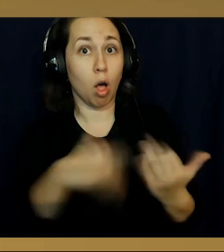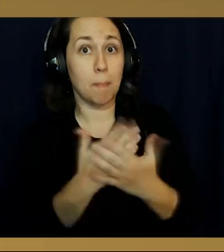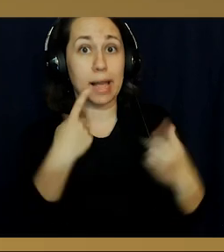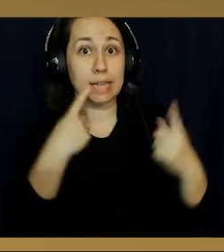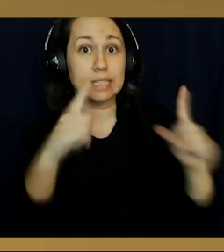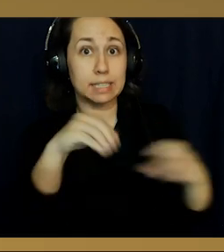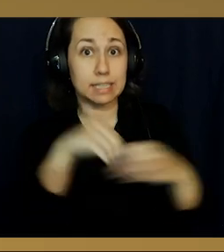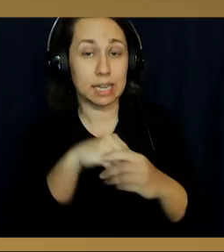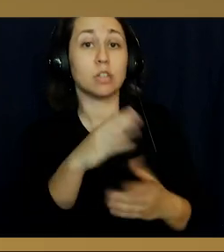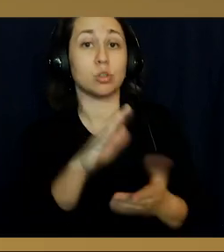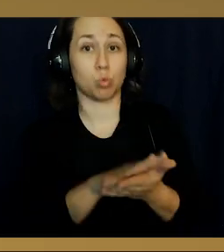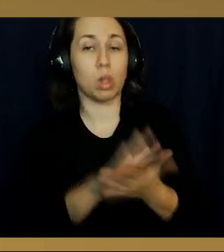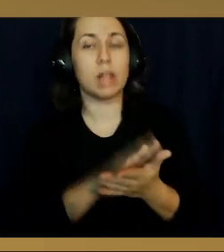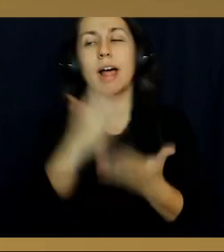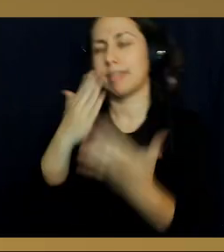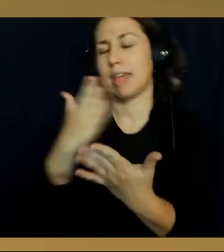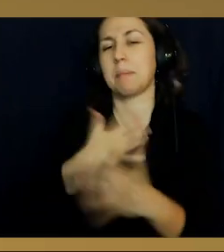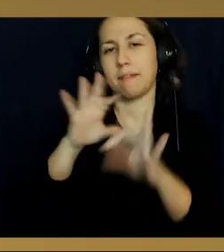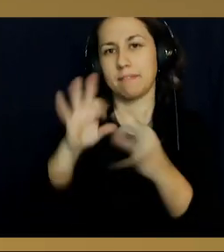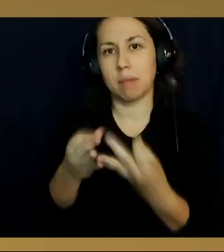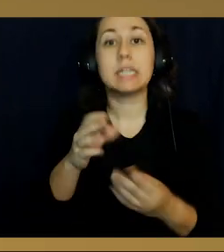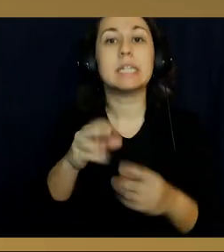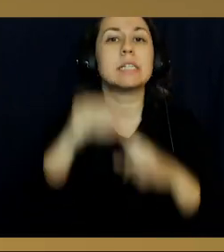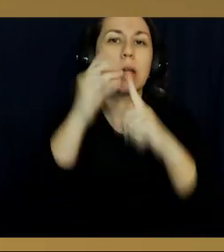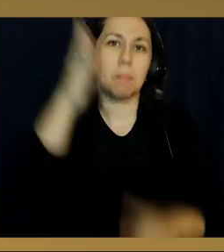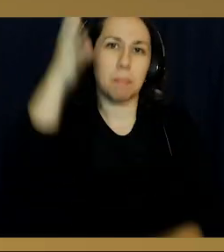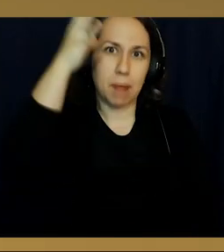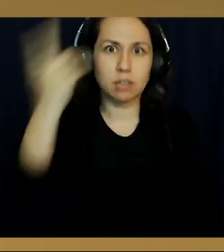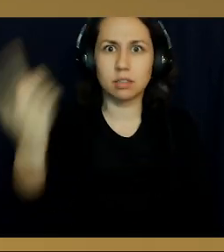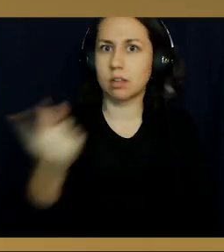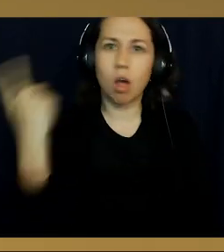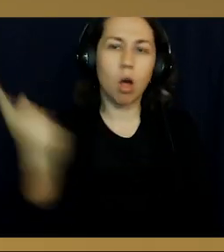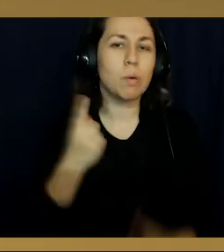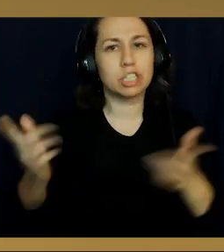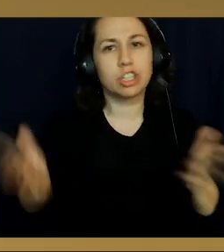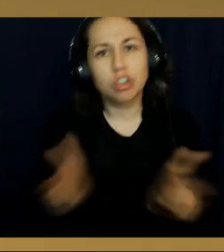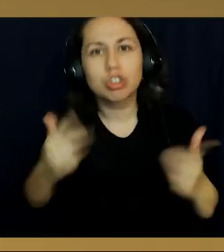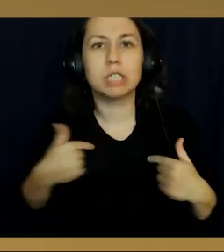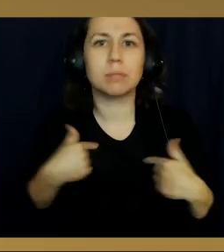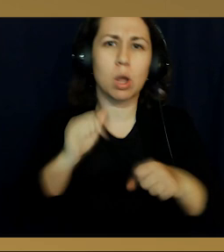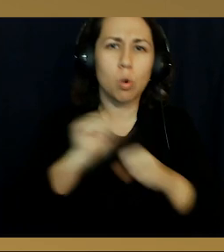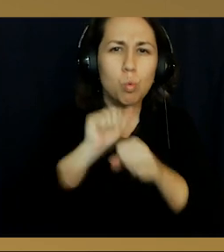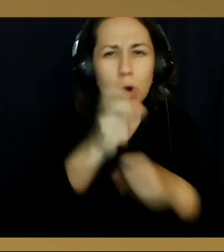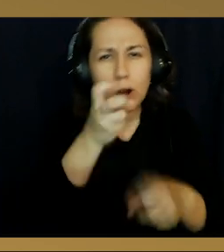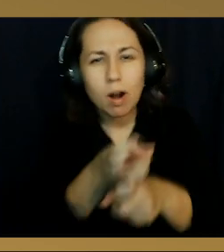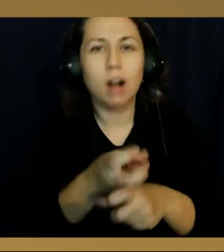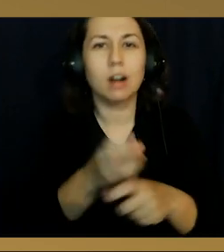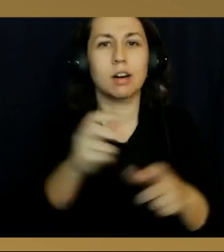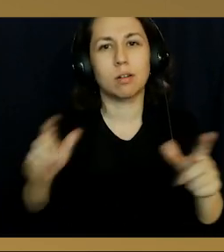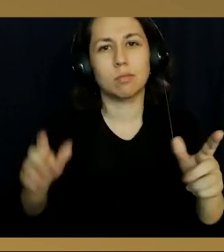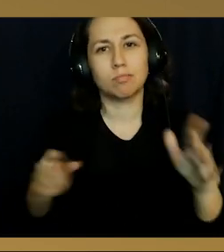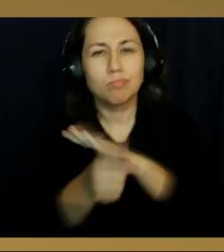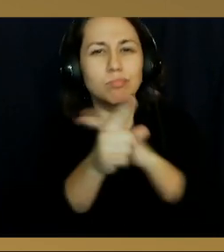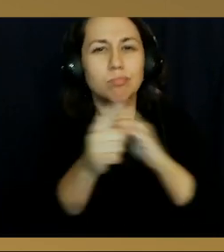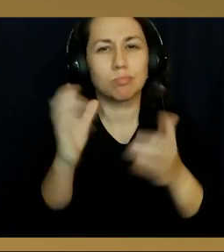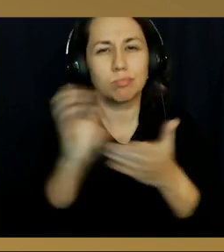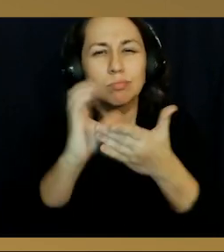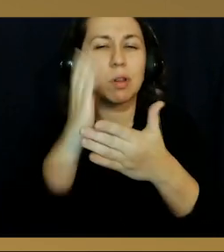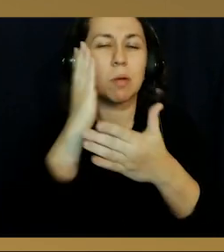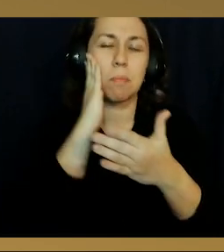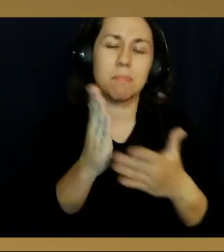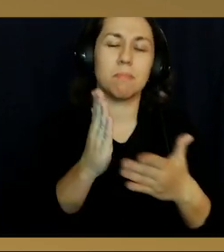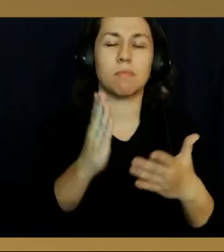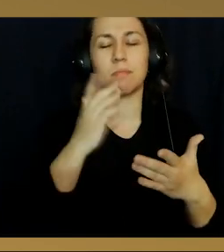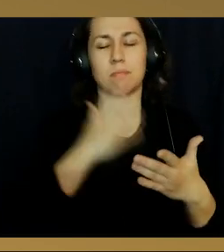For all my success in school, I'd like to thank my family, especially my parents who have always encouraged me to work hard and